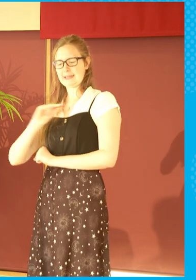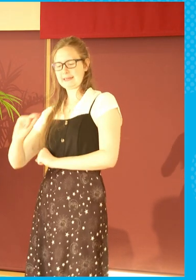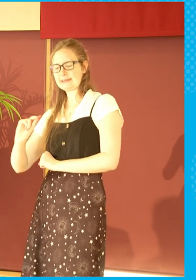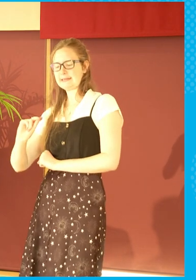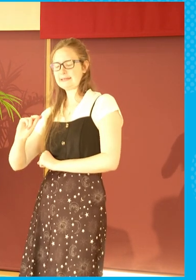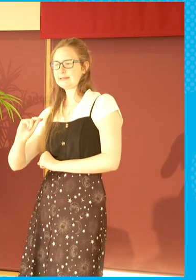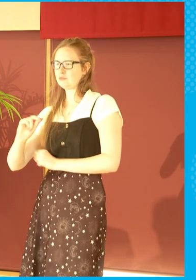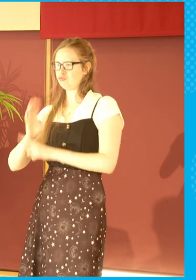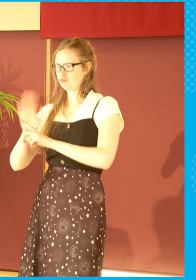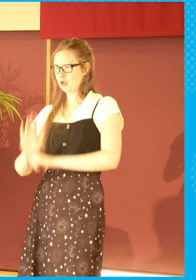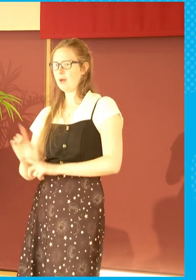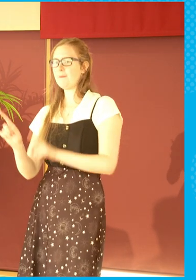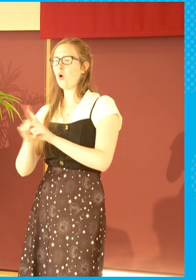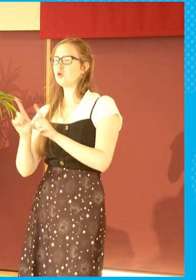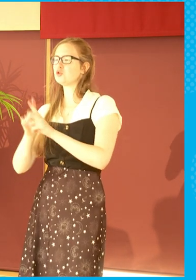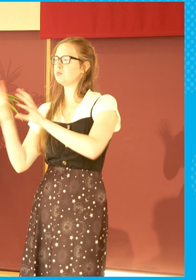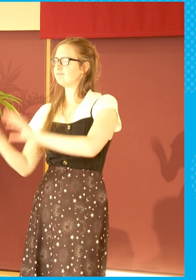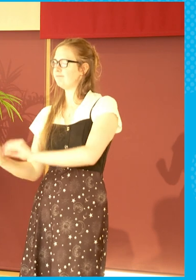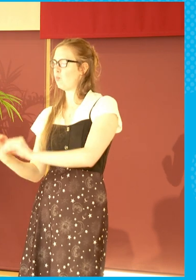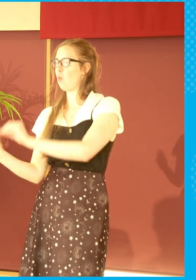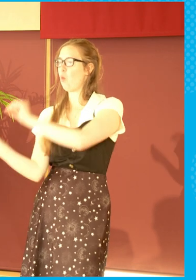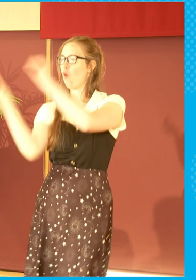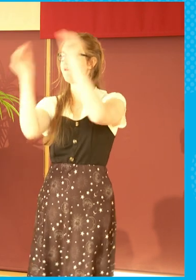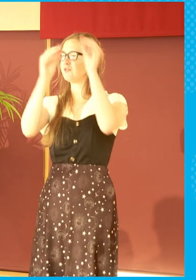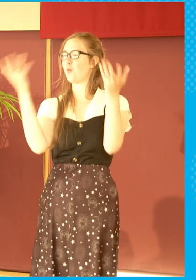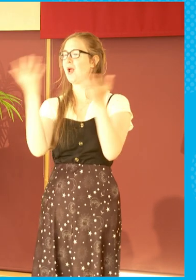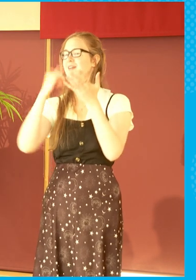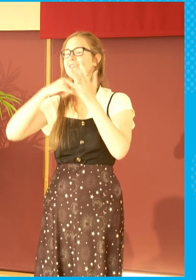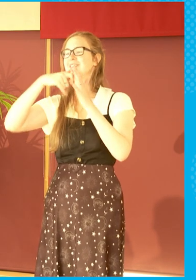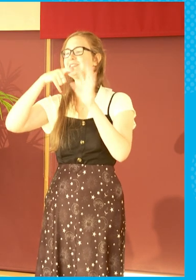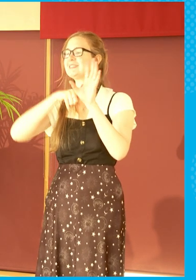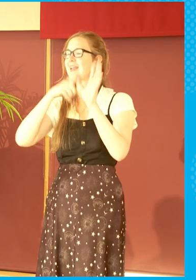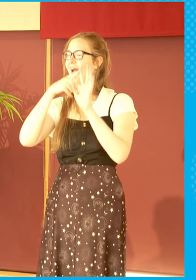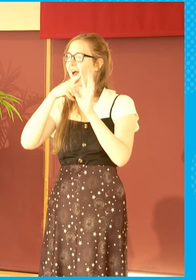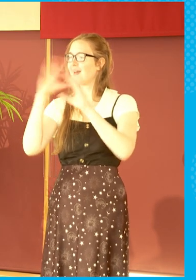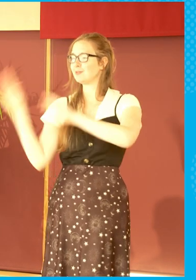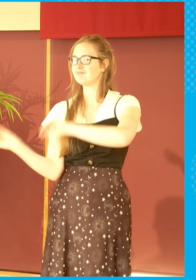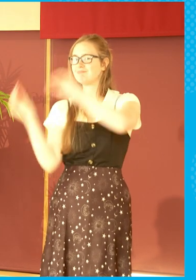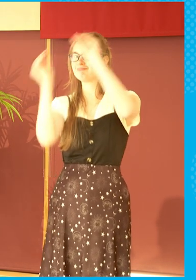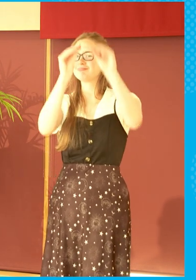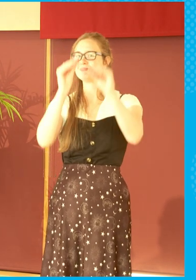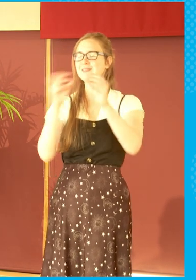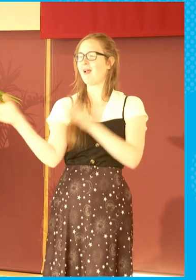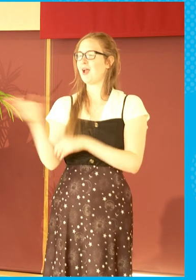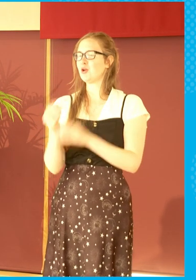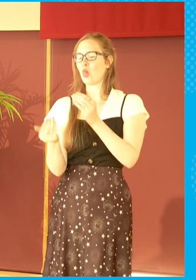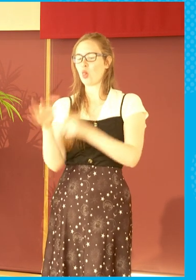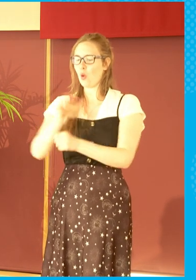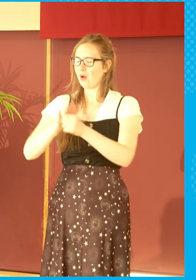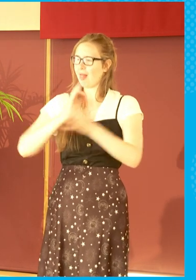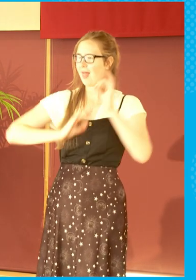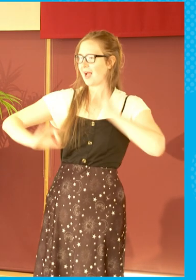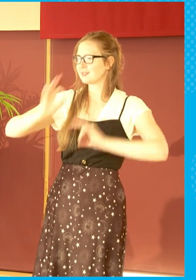where he grew up. So he moved his production company there, hired local actors, local filmmakers, and brought his Channel 4 filmmaking